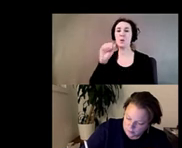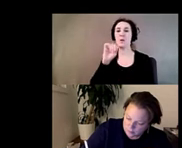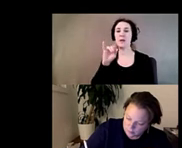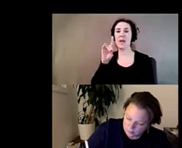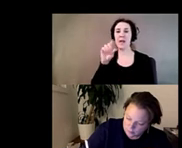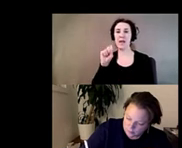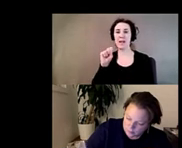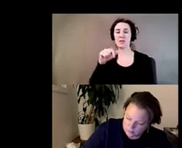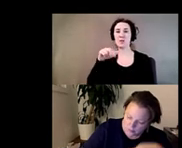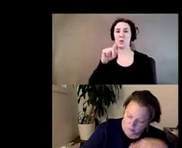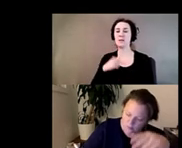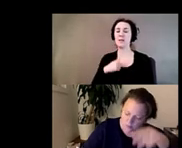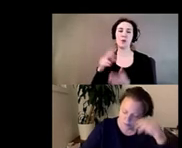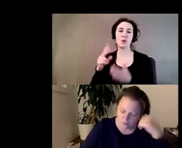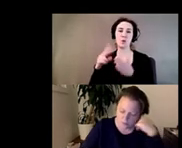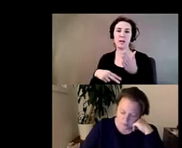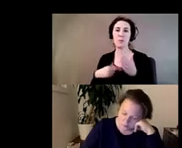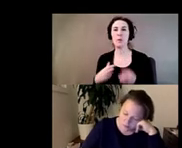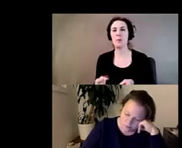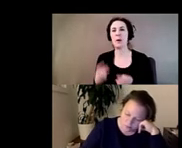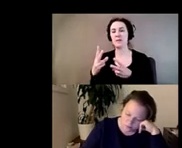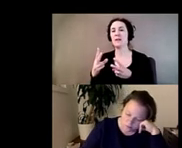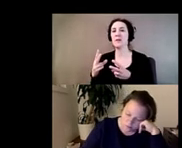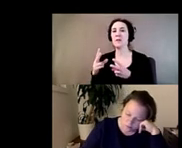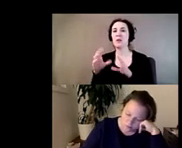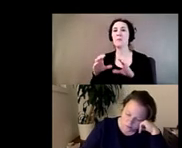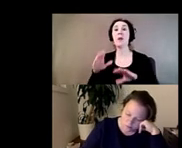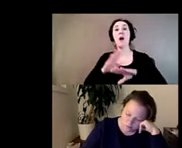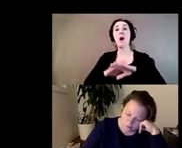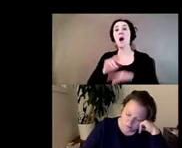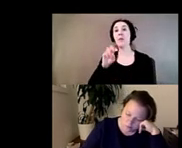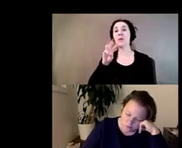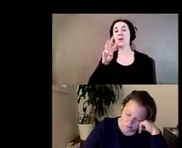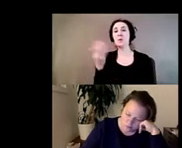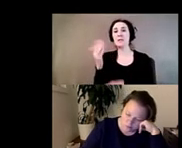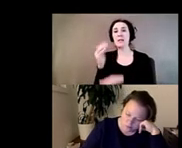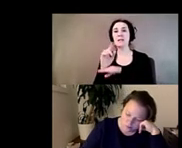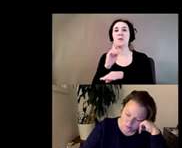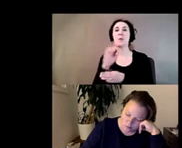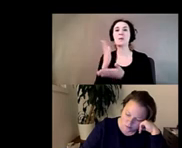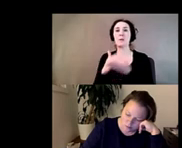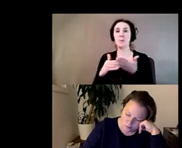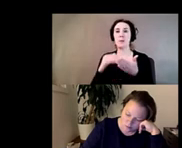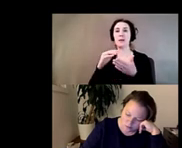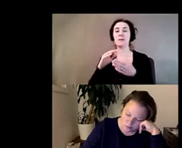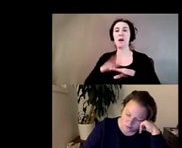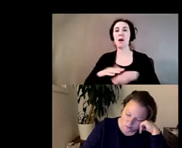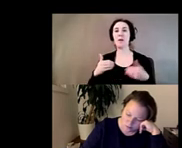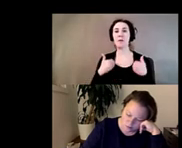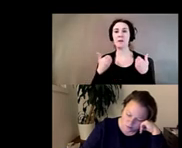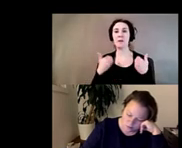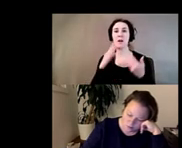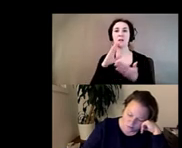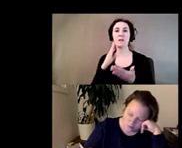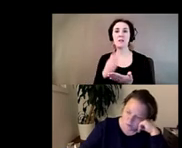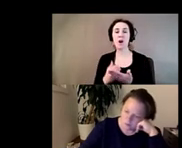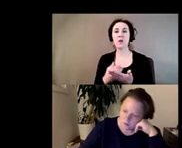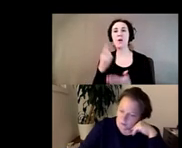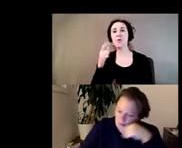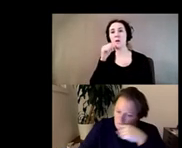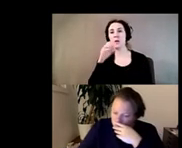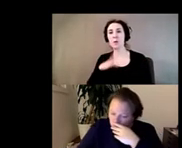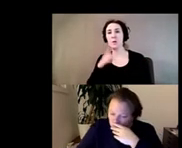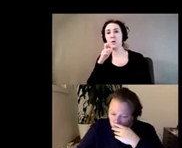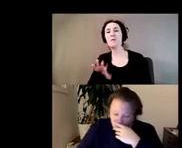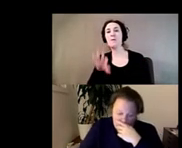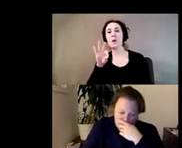and i'll just read it but we popped in the chat on the news last night there was a piece on the young daughter of one of the women's who founded